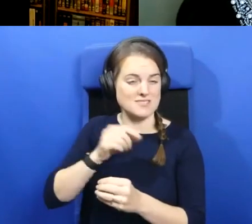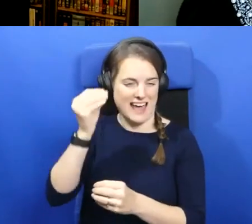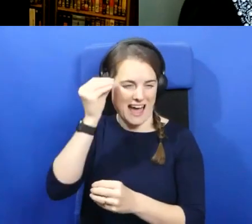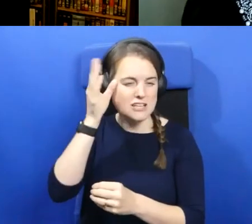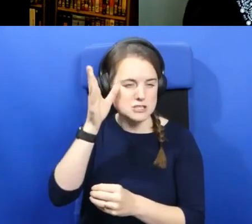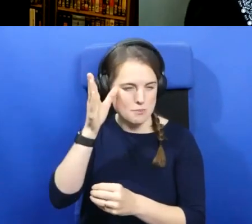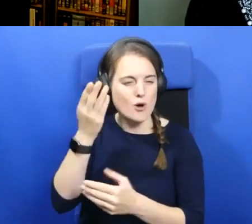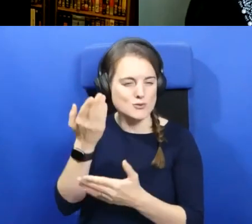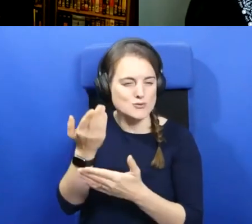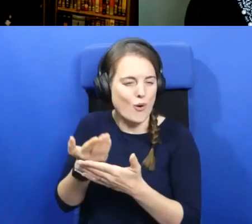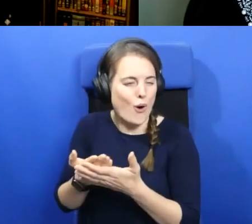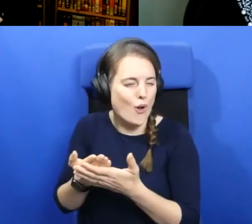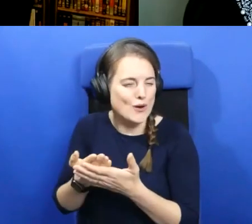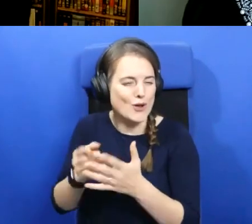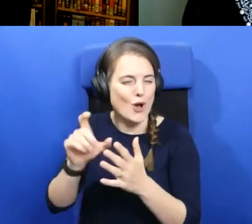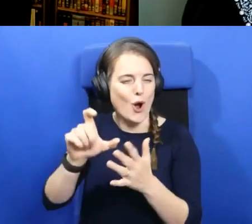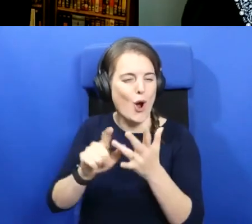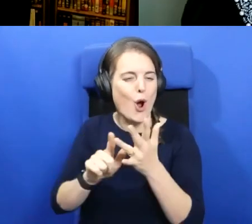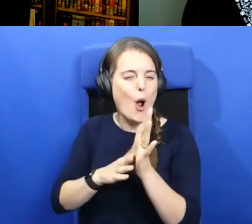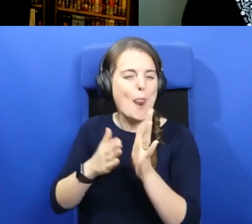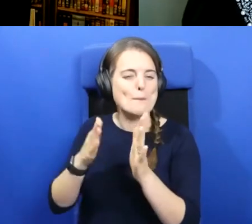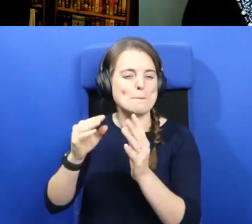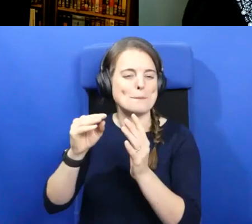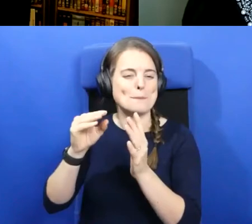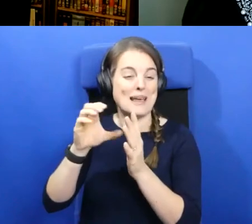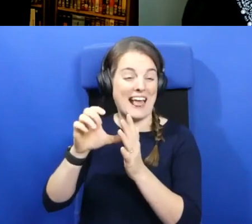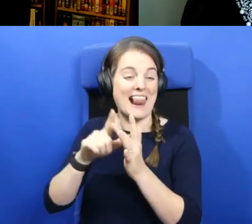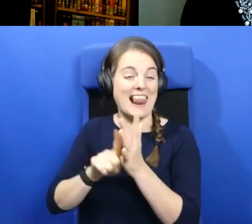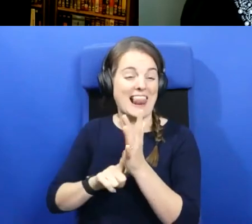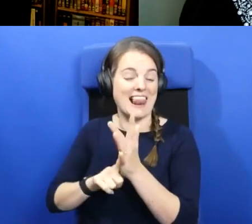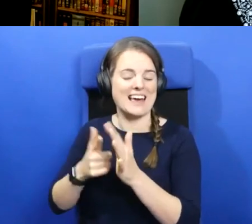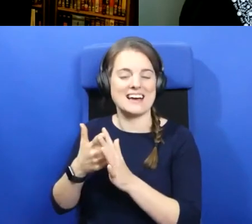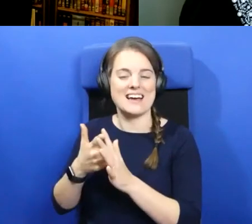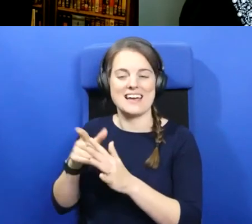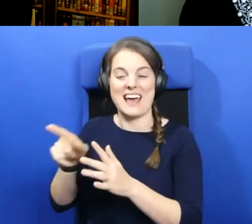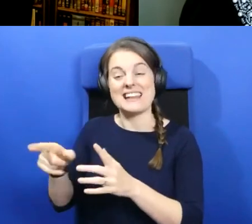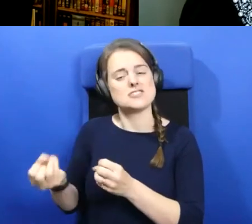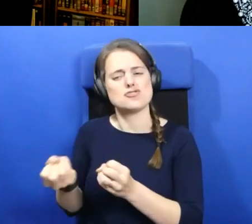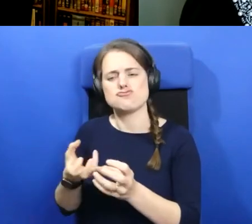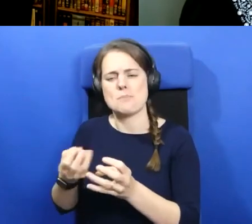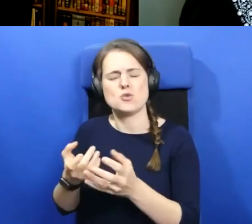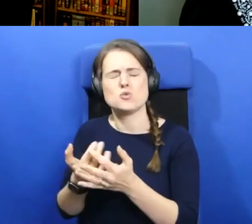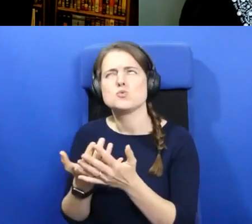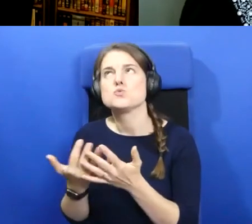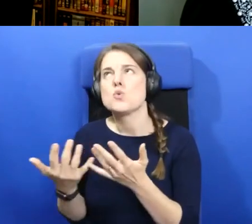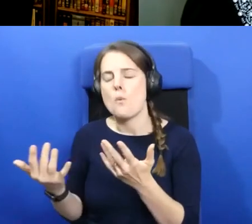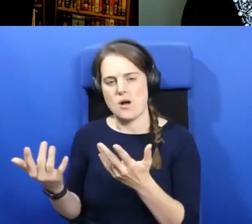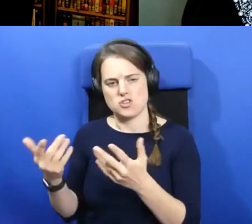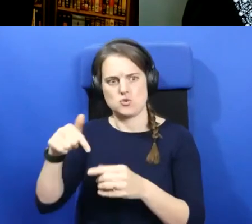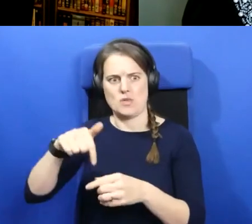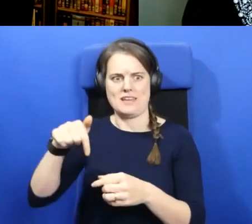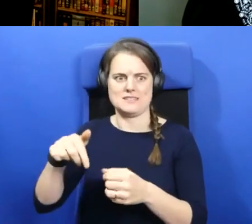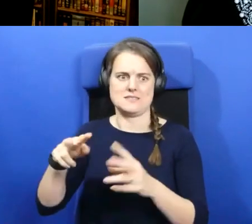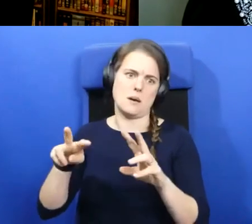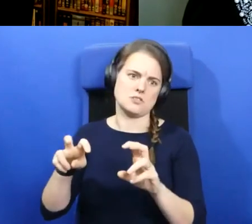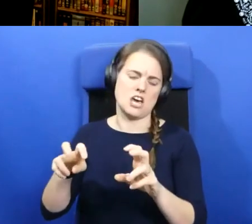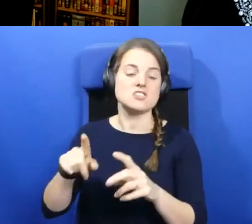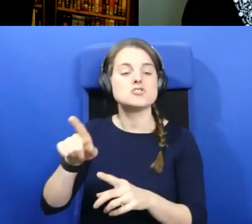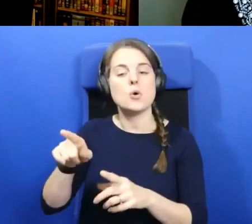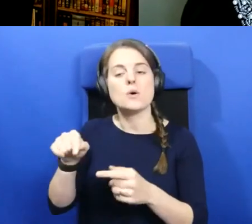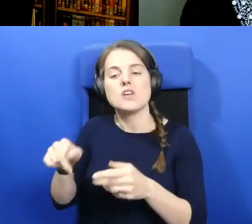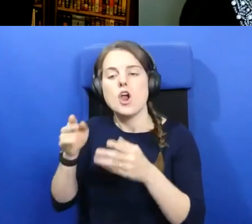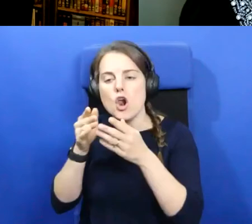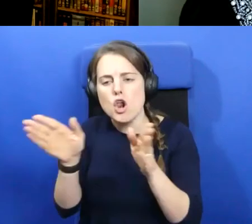Columnkill and who has contributed so much in this area. So having looked at the wider picture,